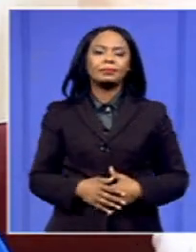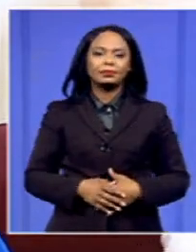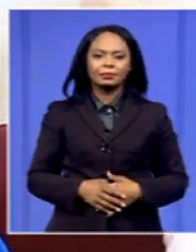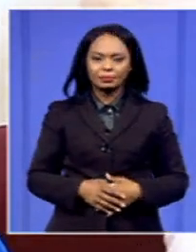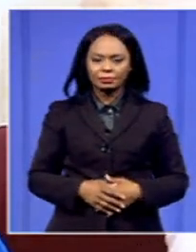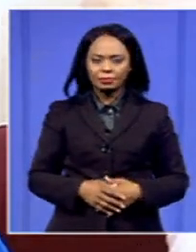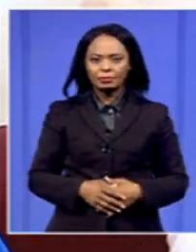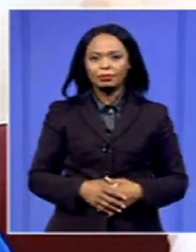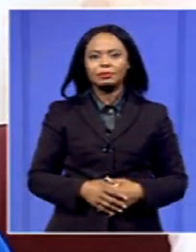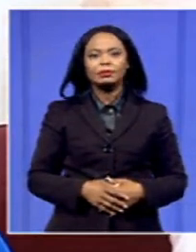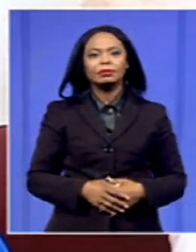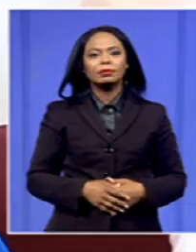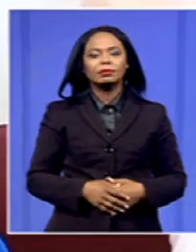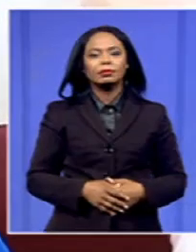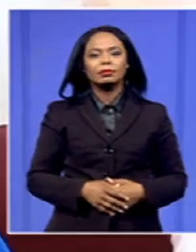Thank you, Chair.